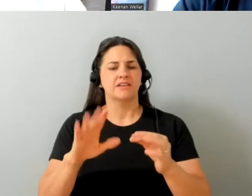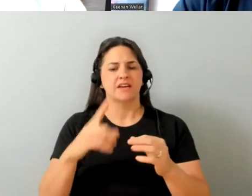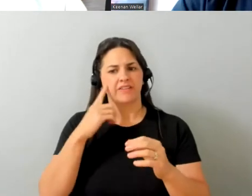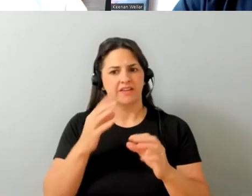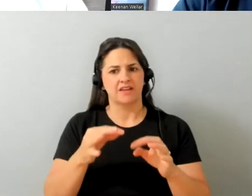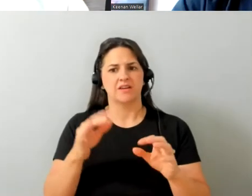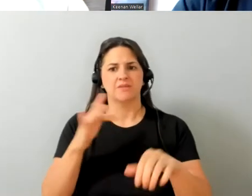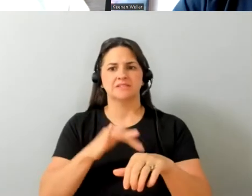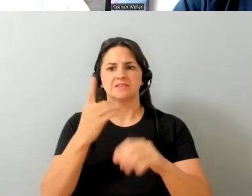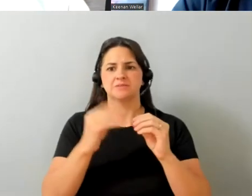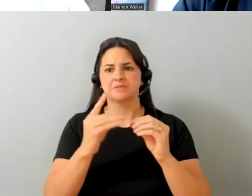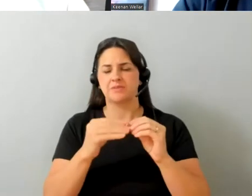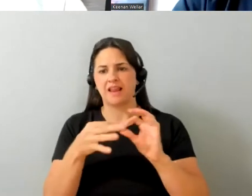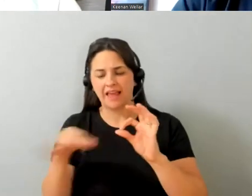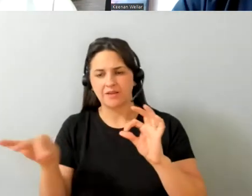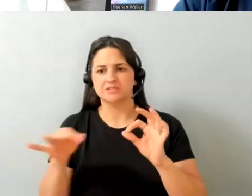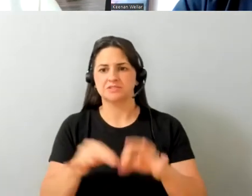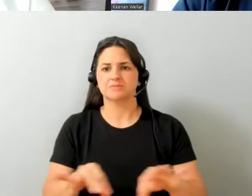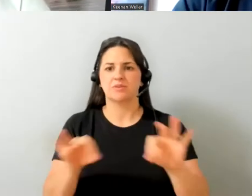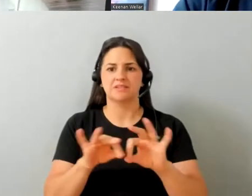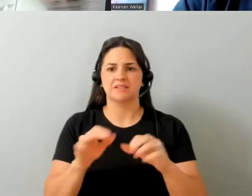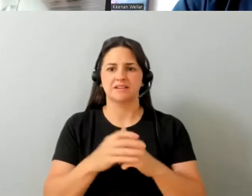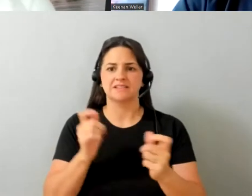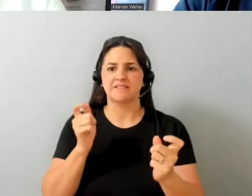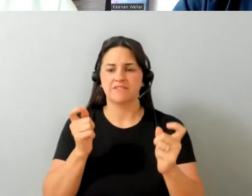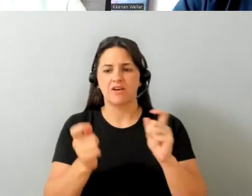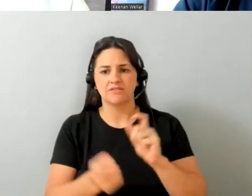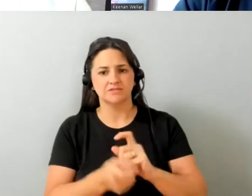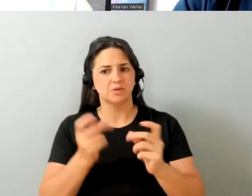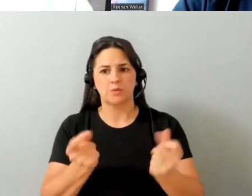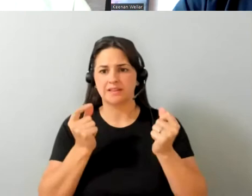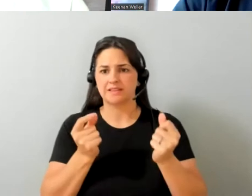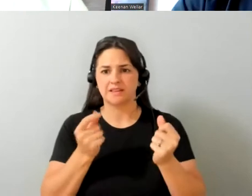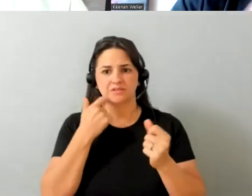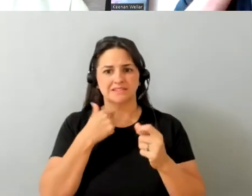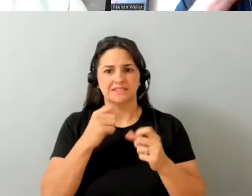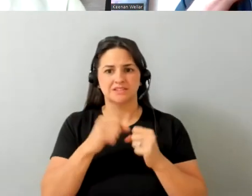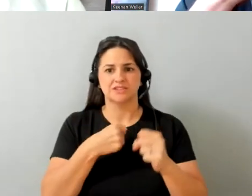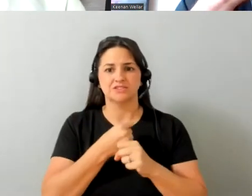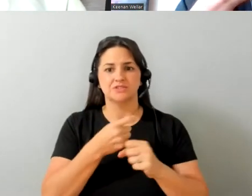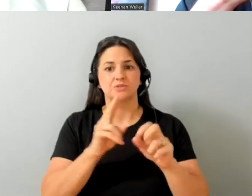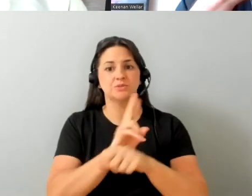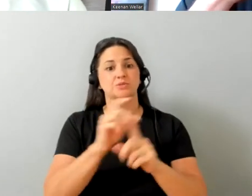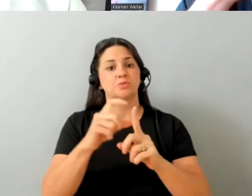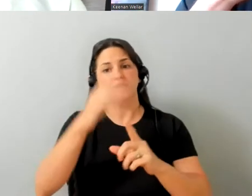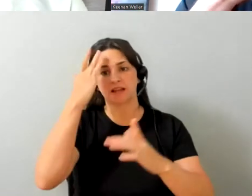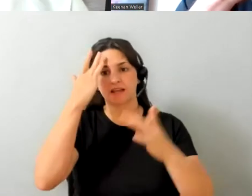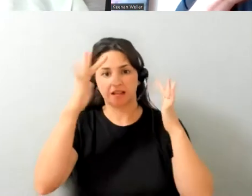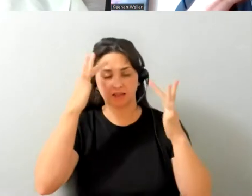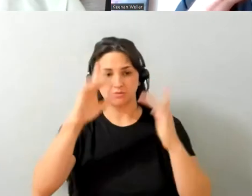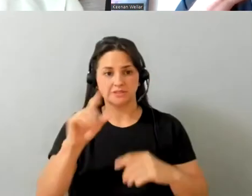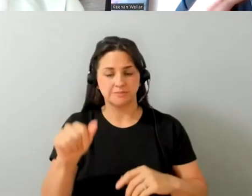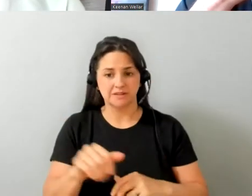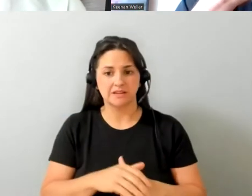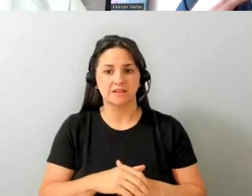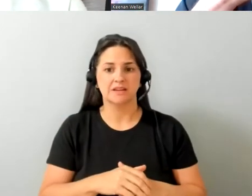a very interesting issue because that's evolved so quickly in recent years you you obviously use the term intellectual disabilities it's one which i would